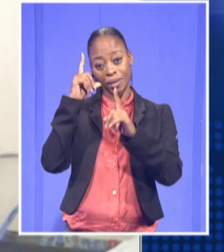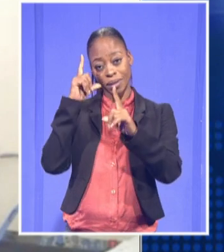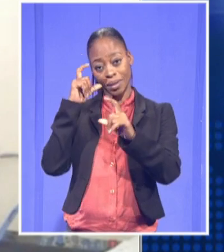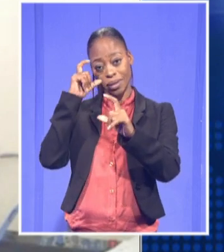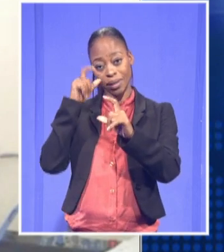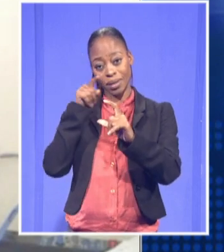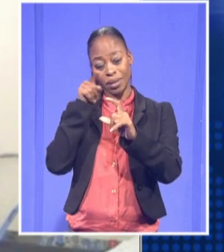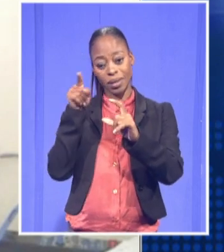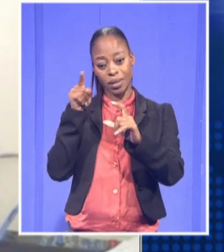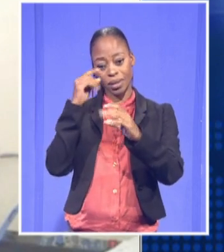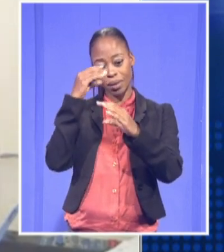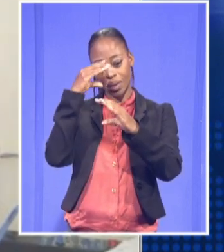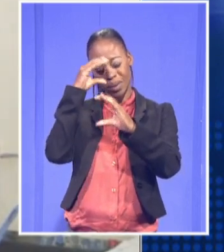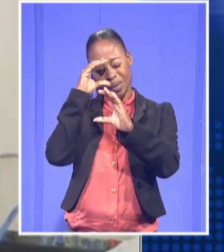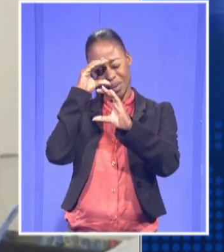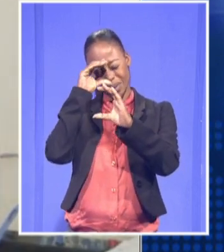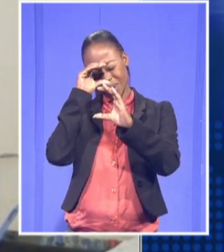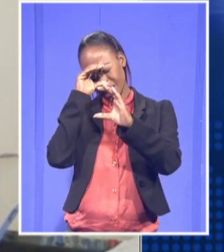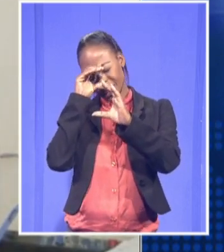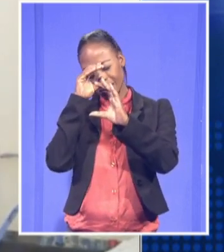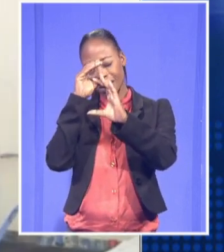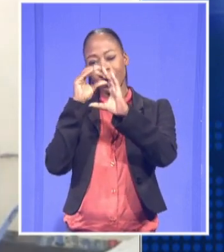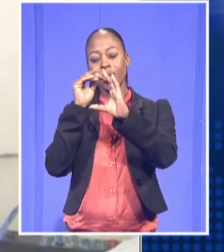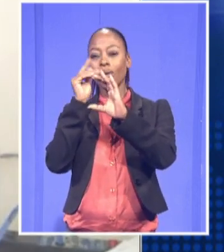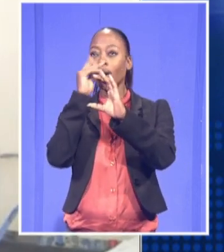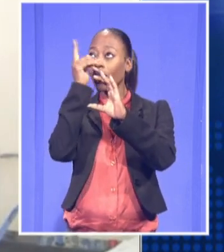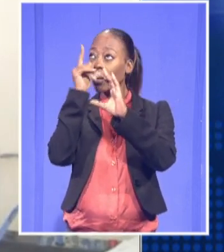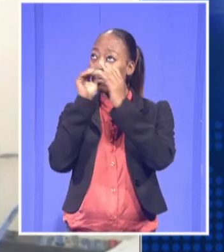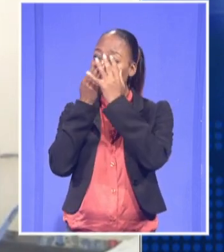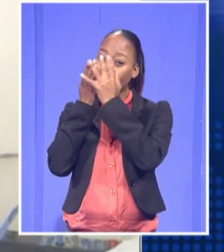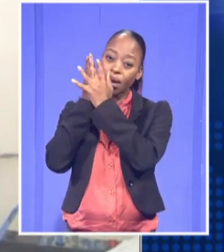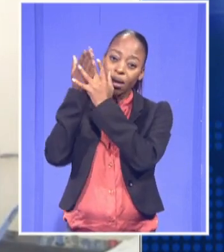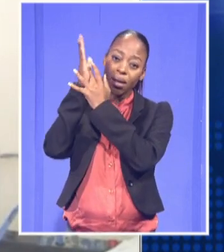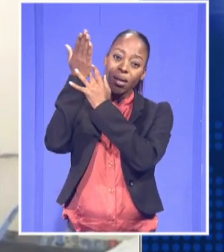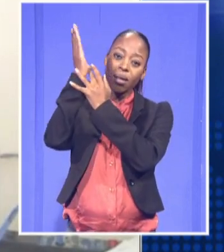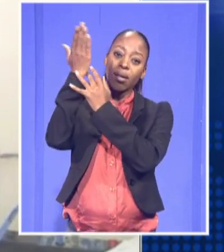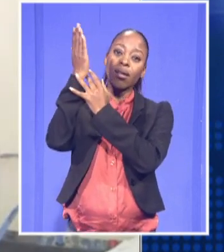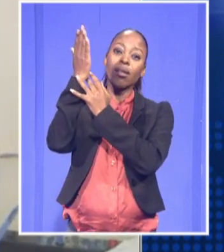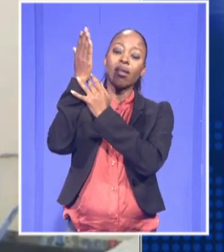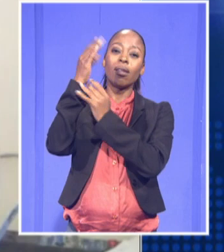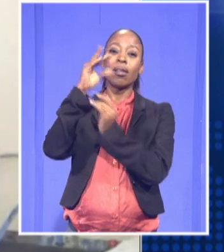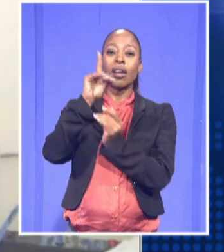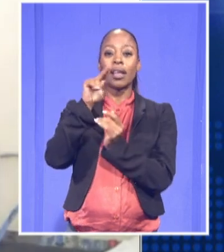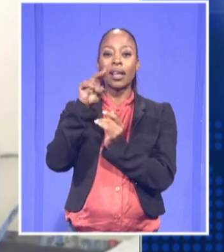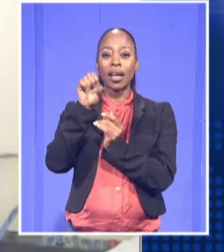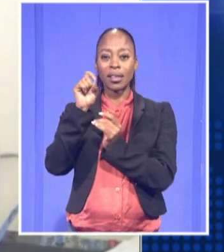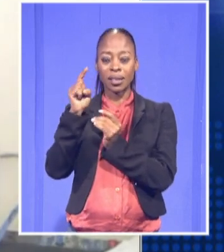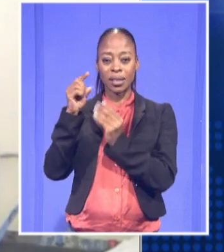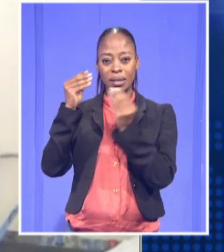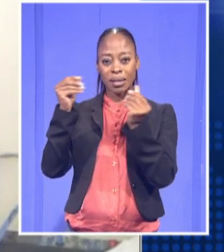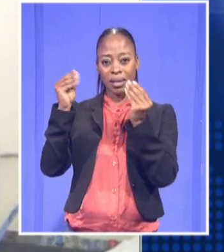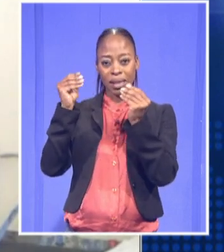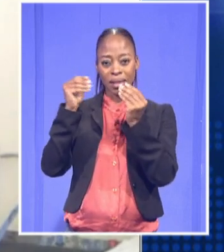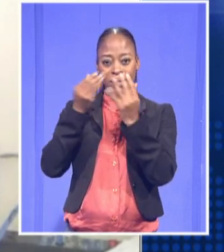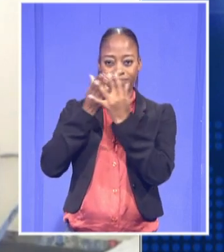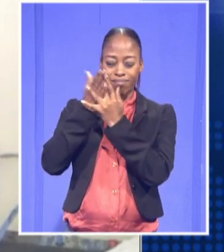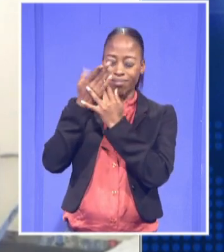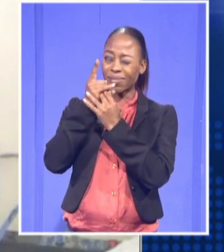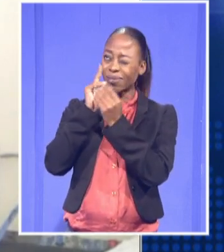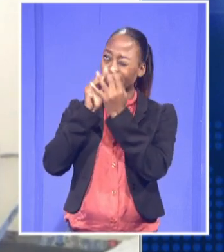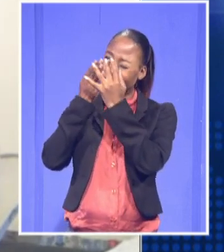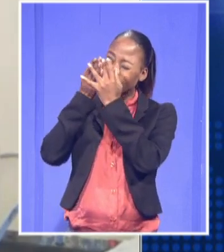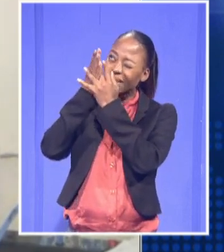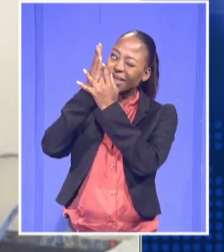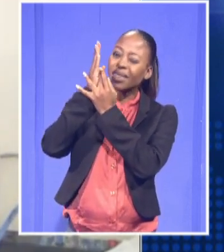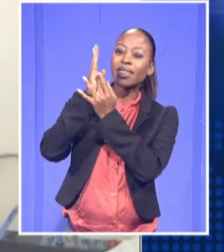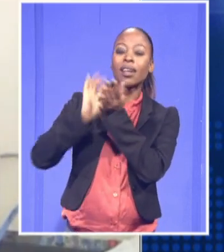is able to do is penetrate through this dust and show us, as